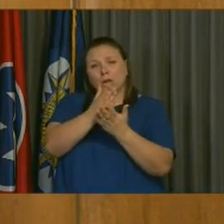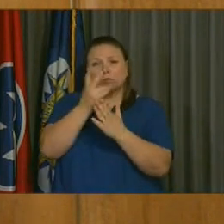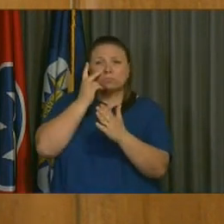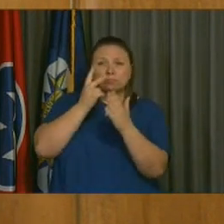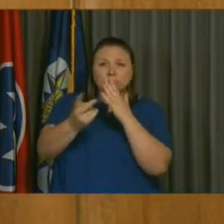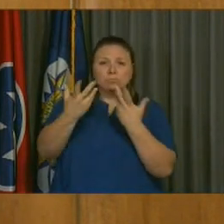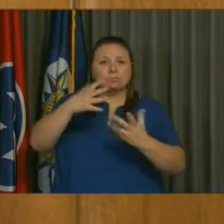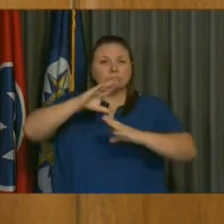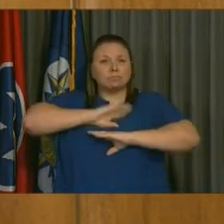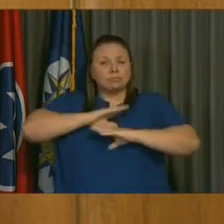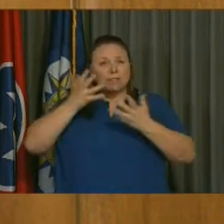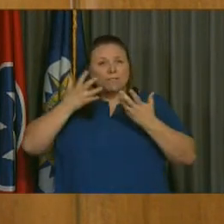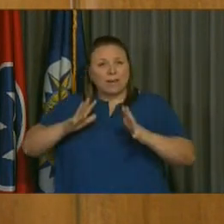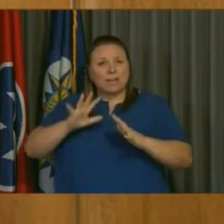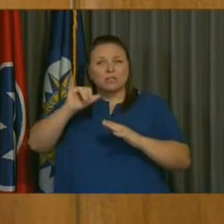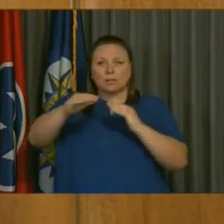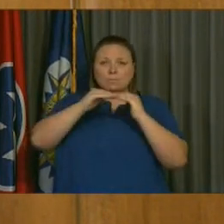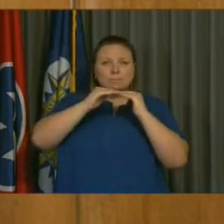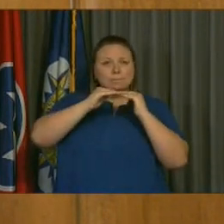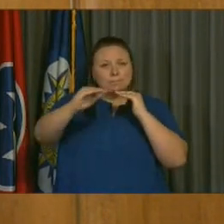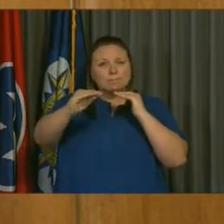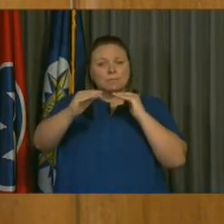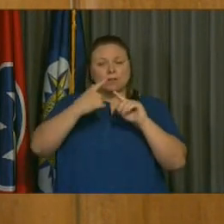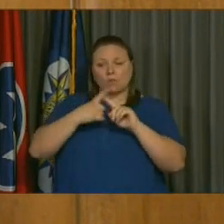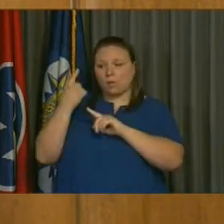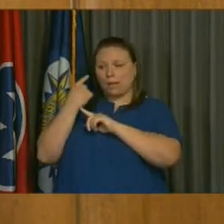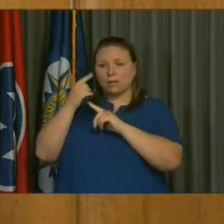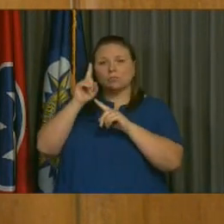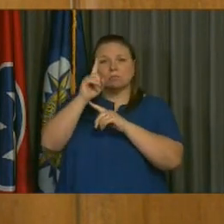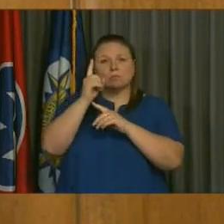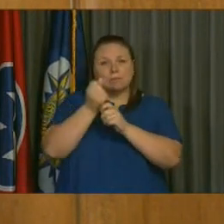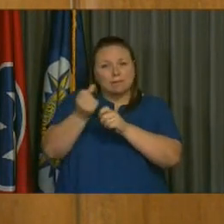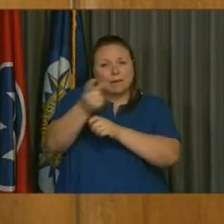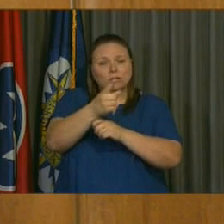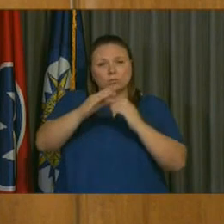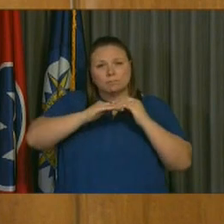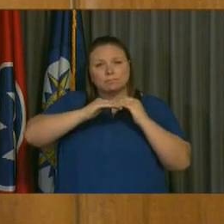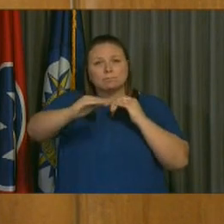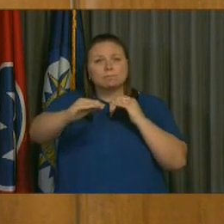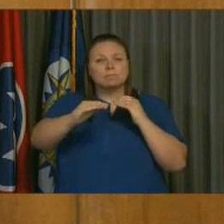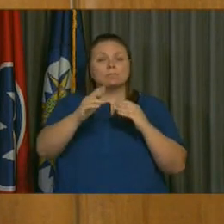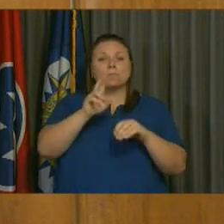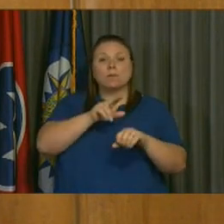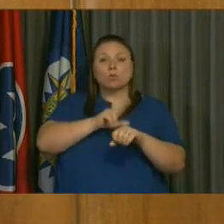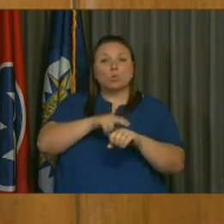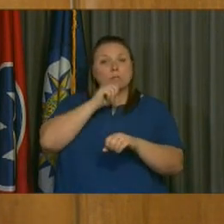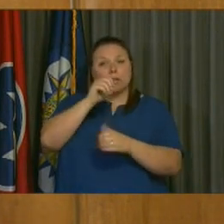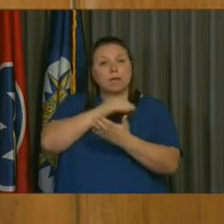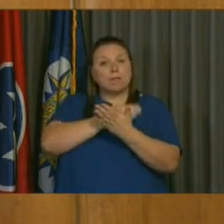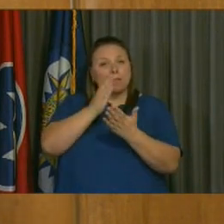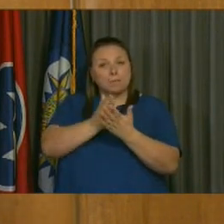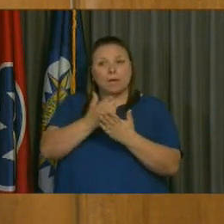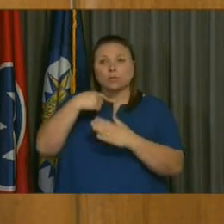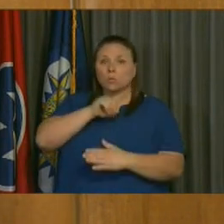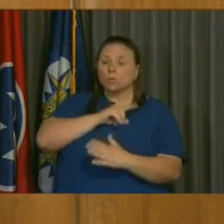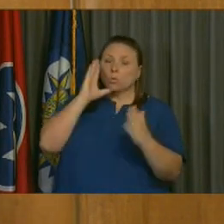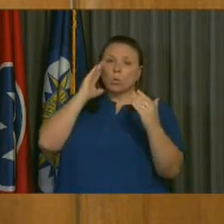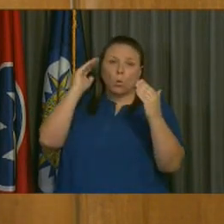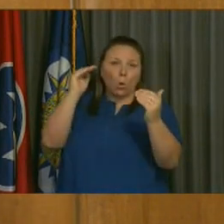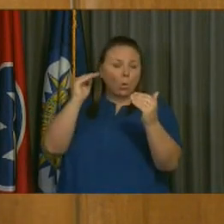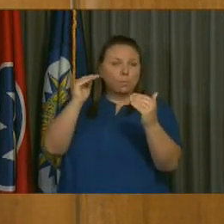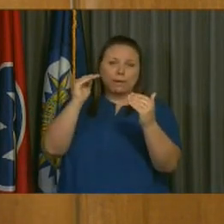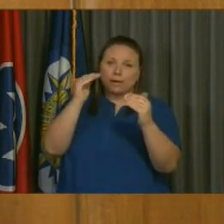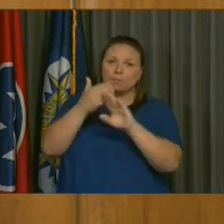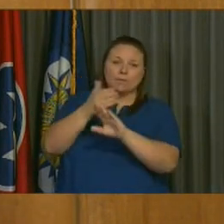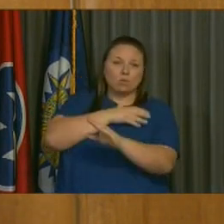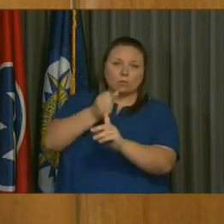this requirement and is essentially a flat budget from this year to next year. This, of course, is not the budget that the administration was building before the